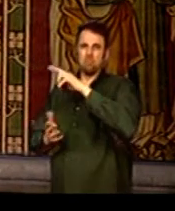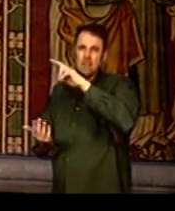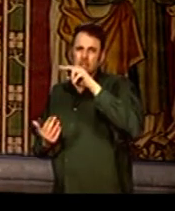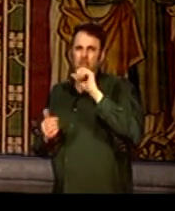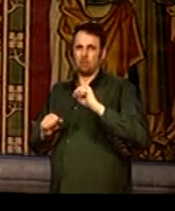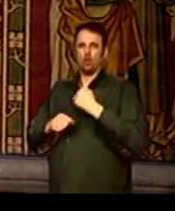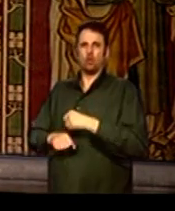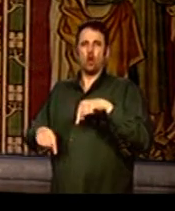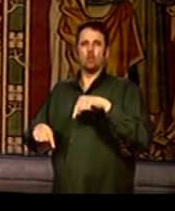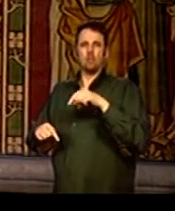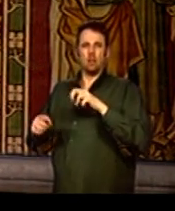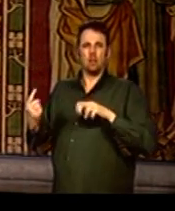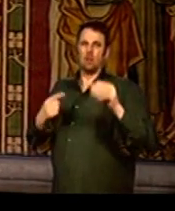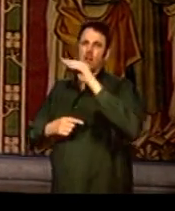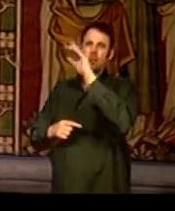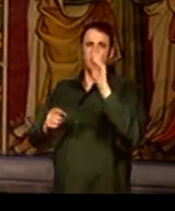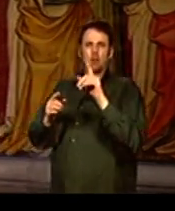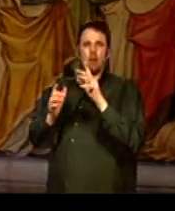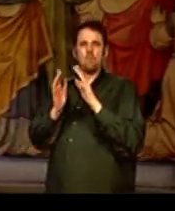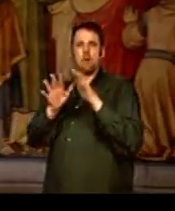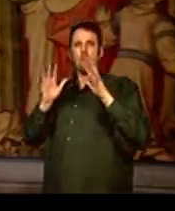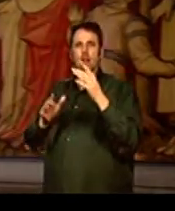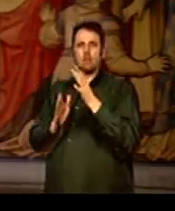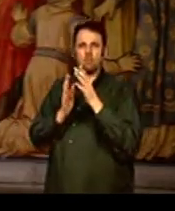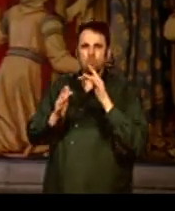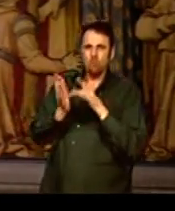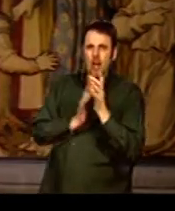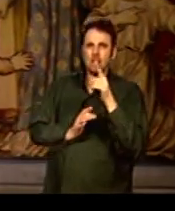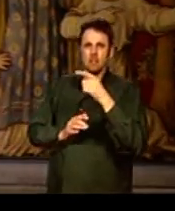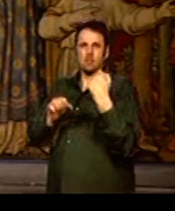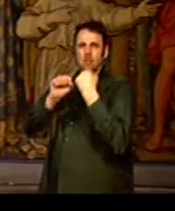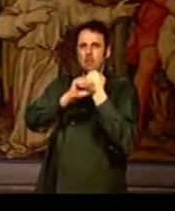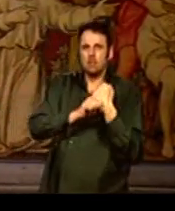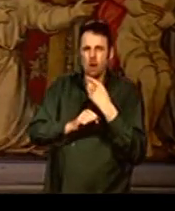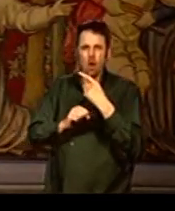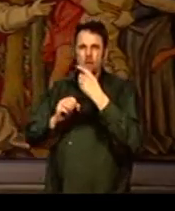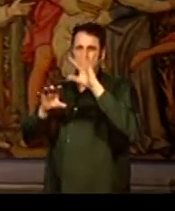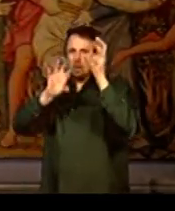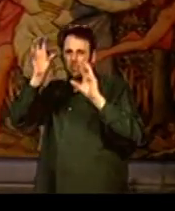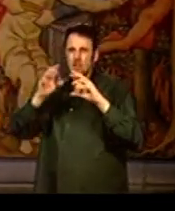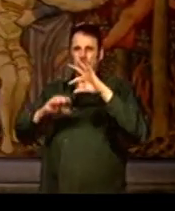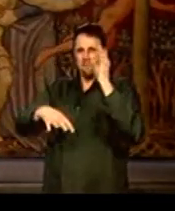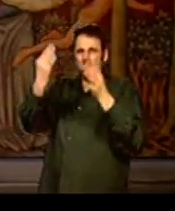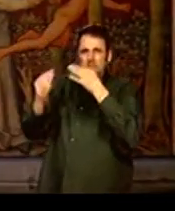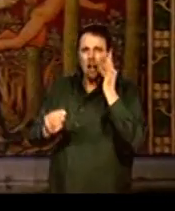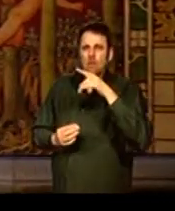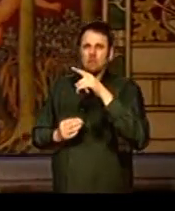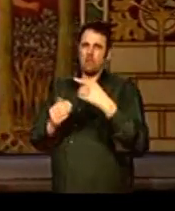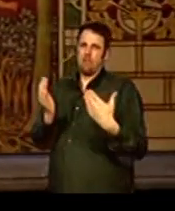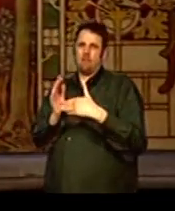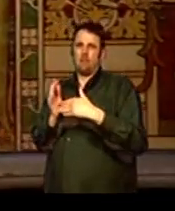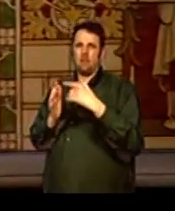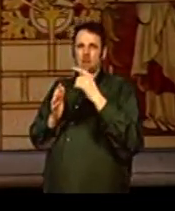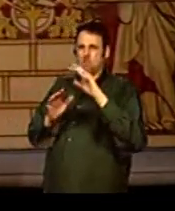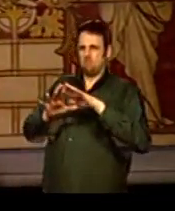Running around it are the miracles of Christ, with masonry patterning and foliage, the full panoply of Victorian decorative